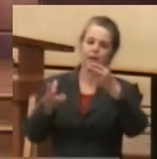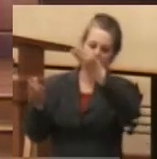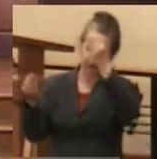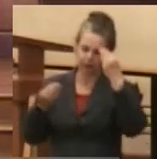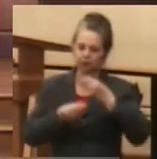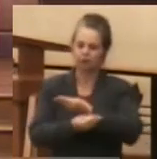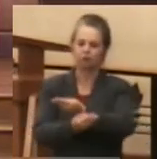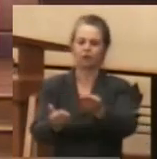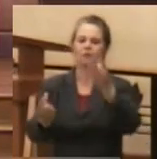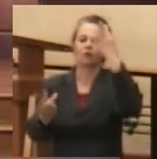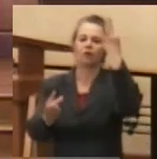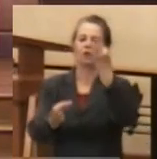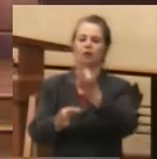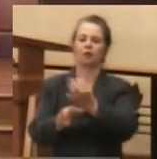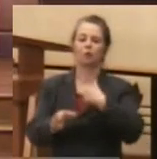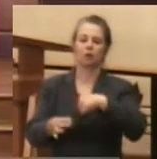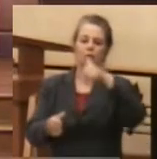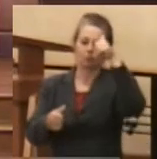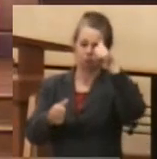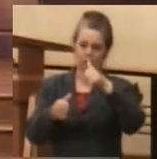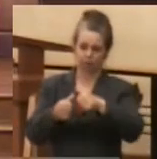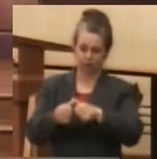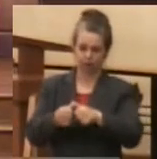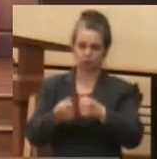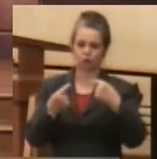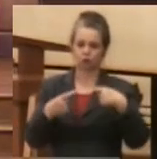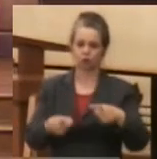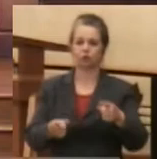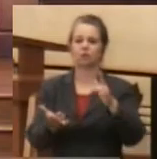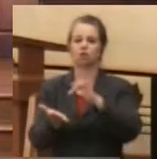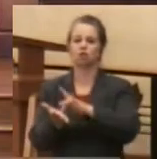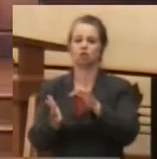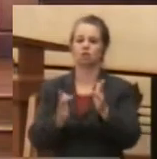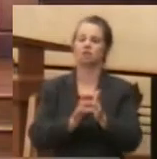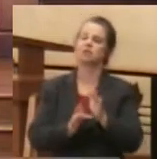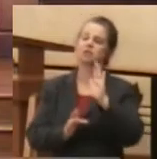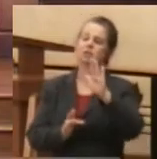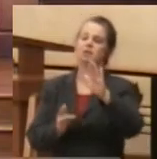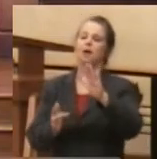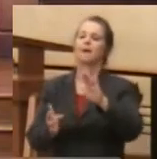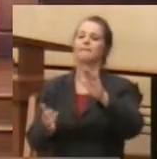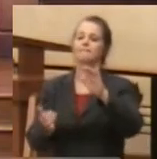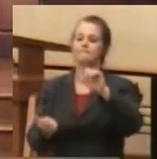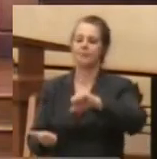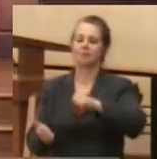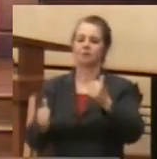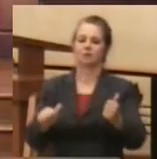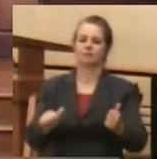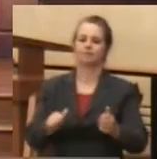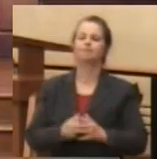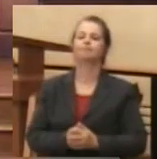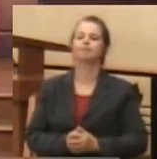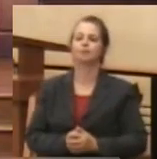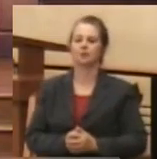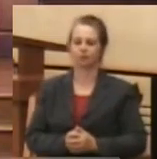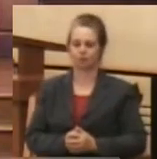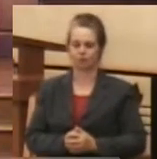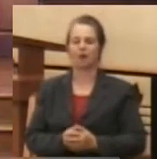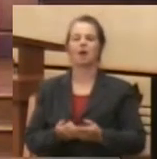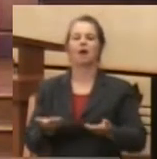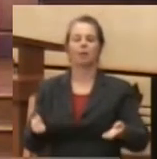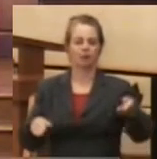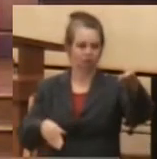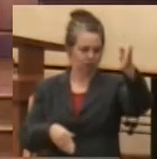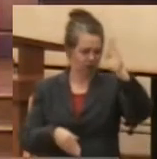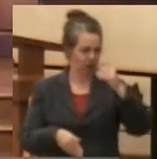We remember this in Jesus' baptism. The dove came down and the father said, this is my son whom I'm